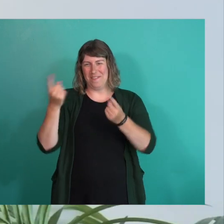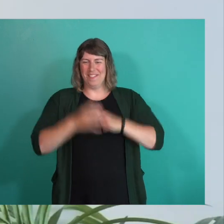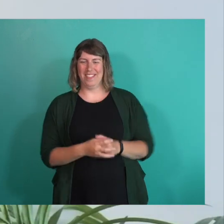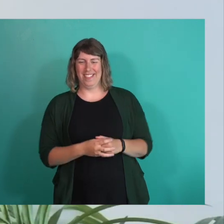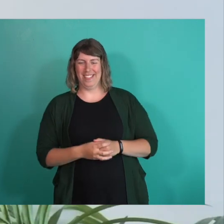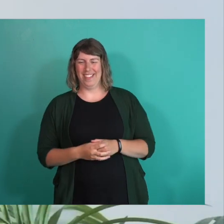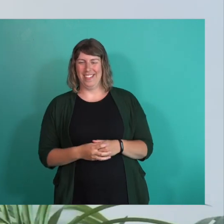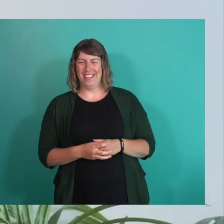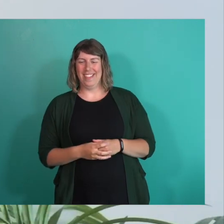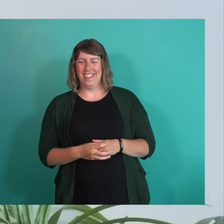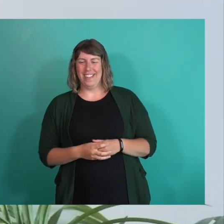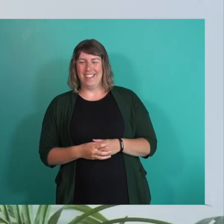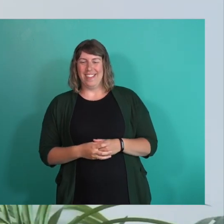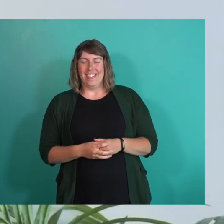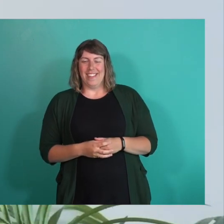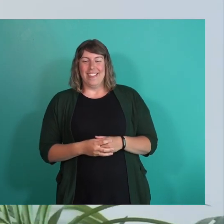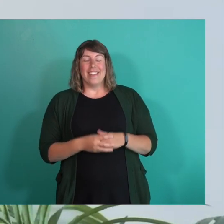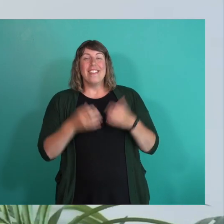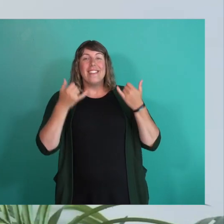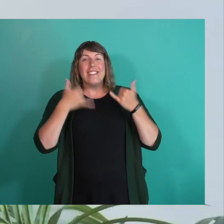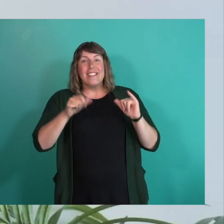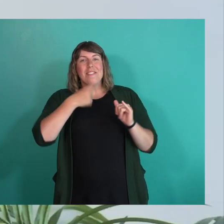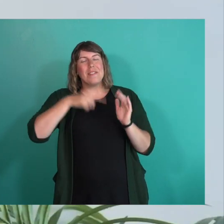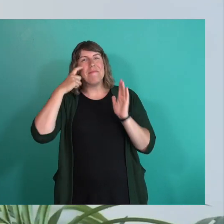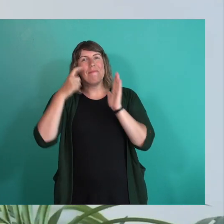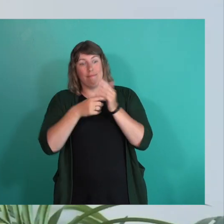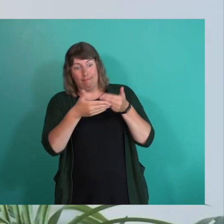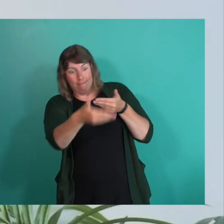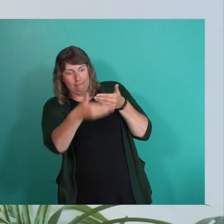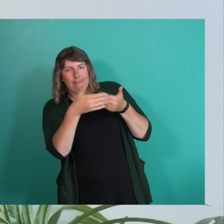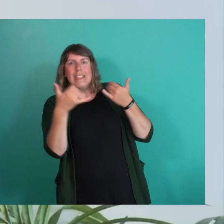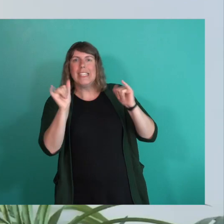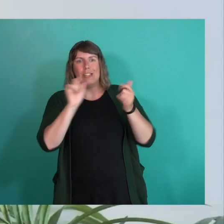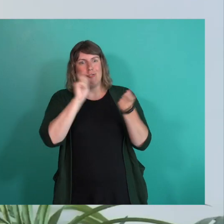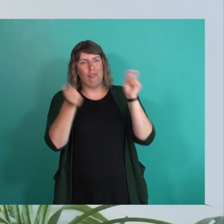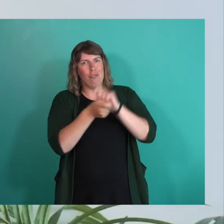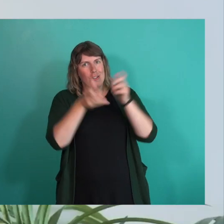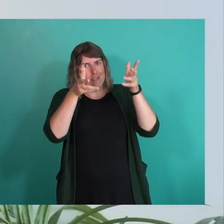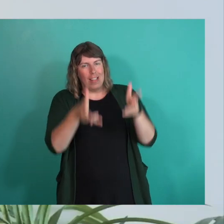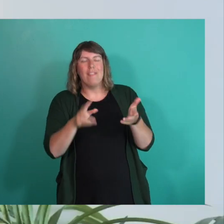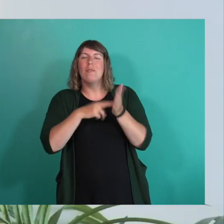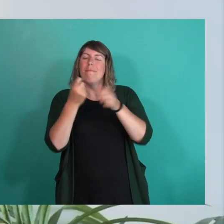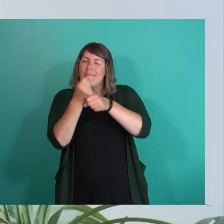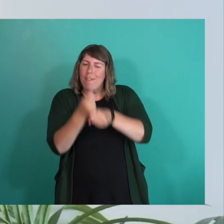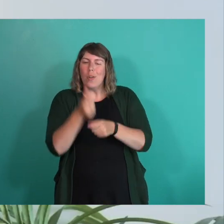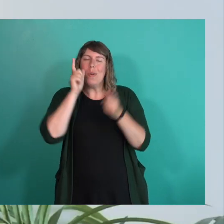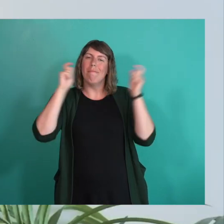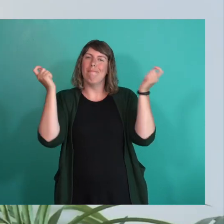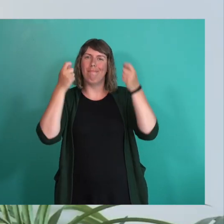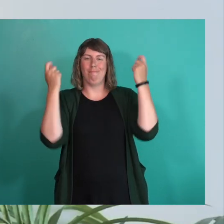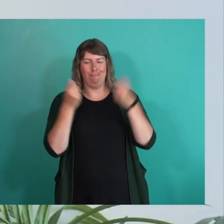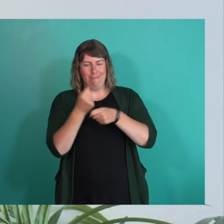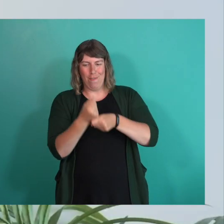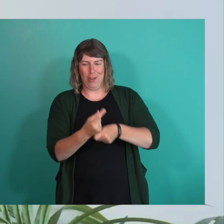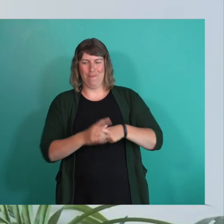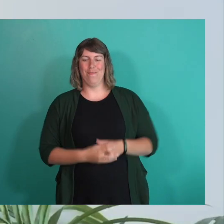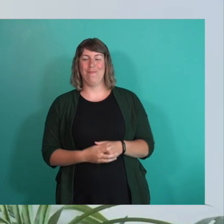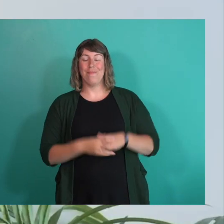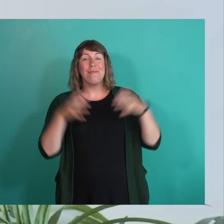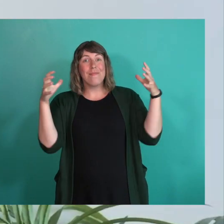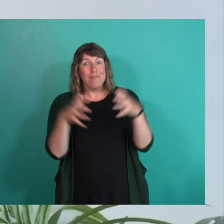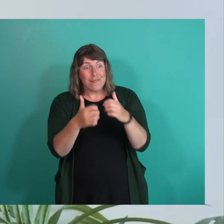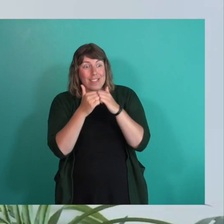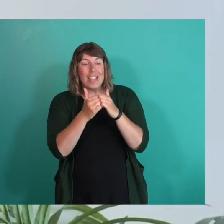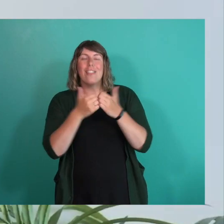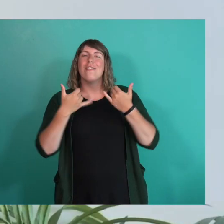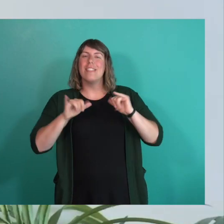we are reminded of the change still needed so we can continue to celebrate each year. Together, we can keep